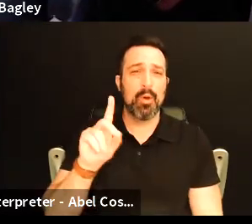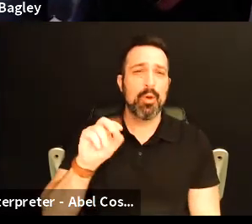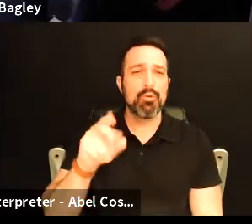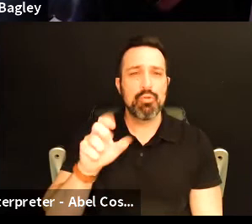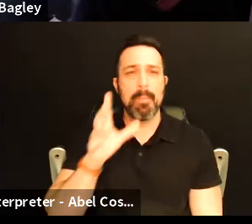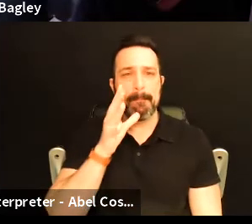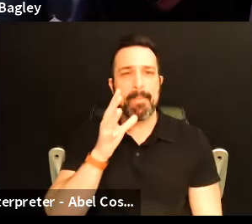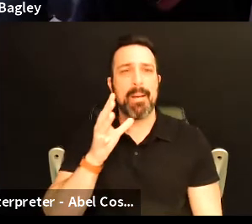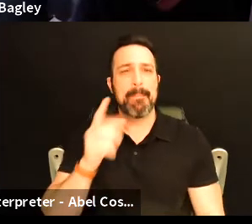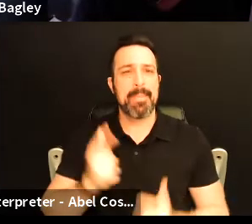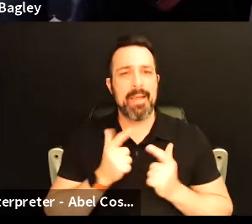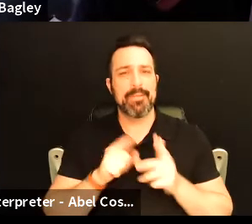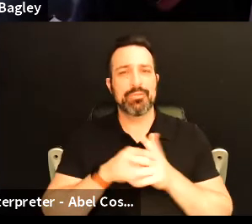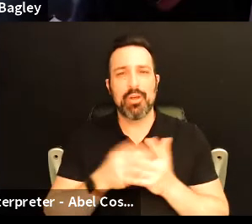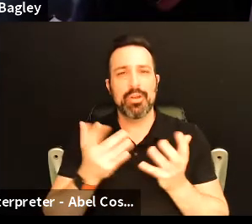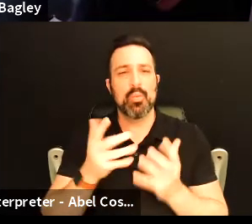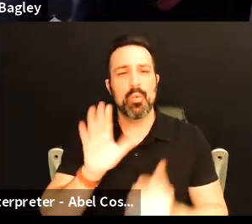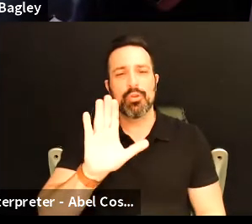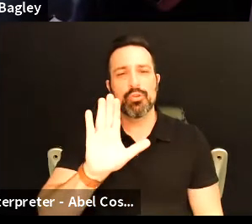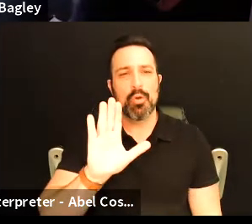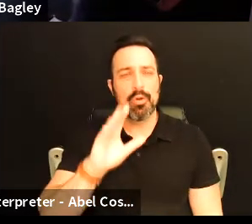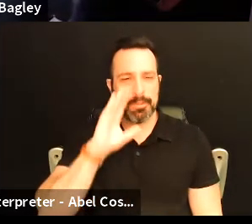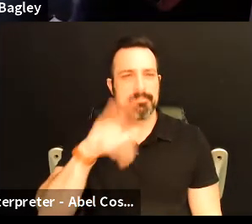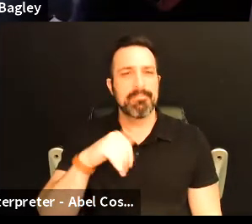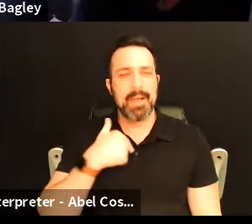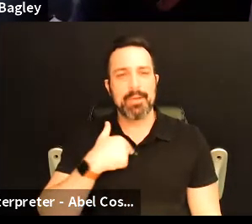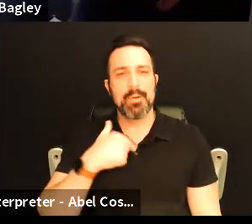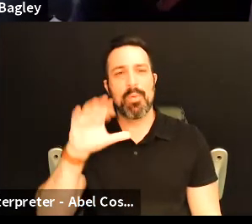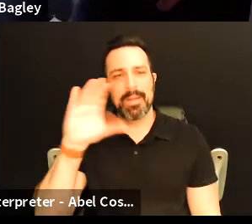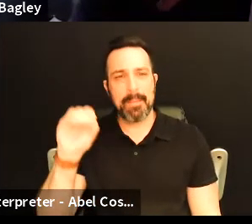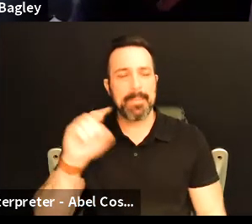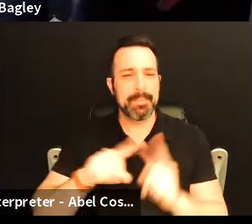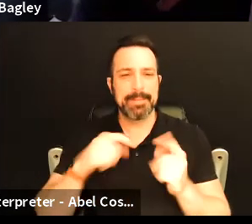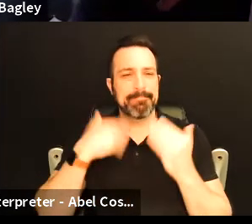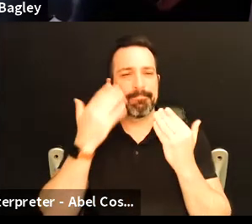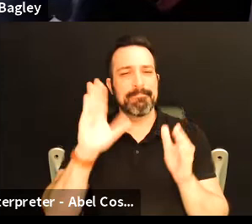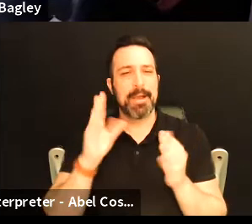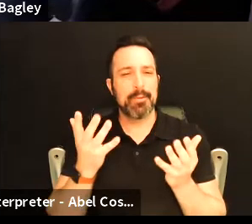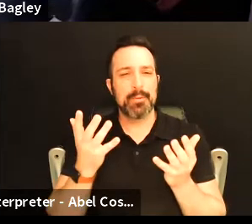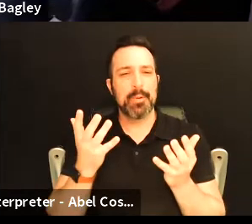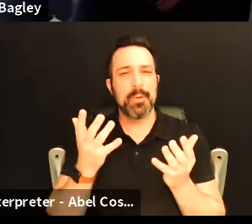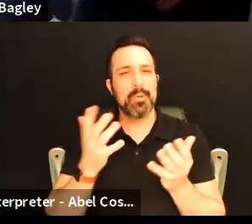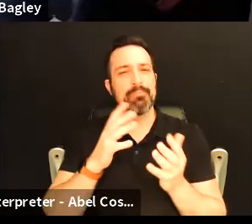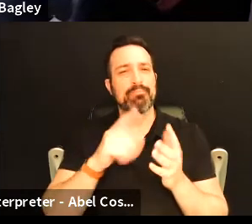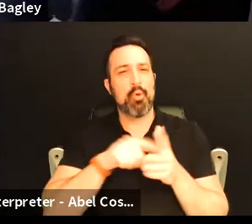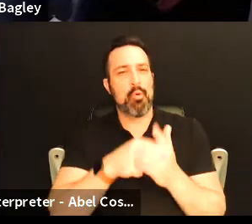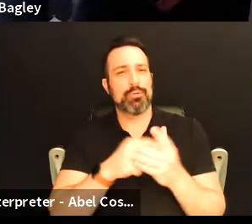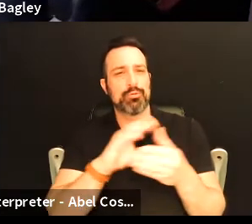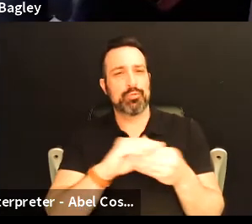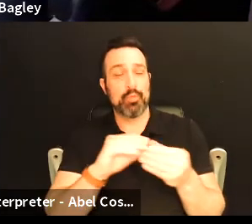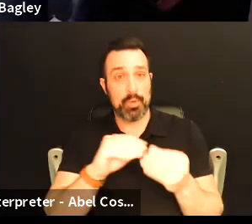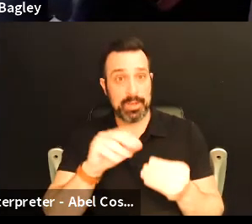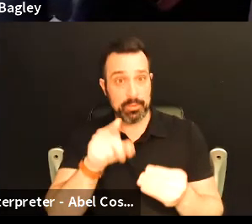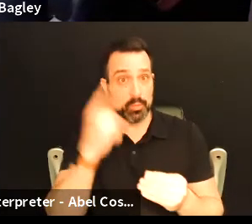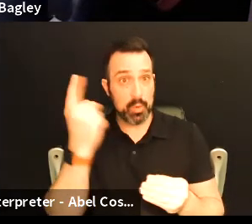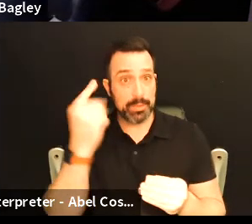and you know sort of what your um I know I mean I know the company but I don't know the kind of origin story of it and was it something that